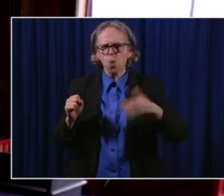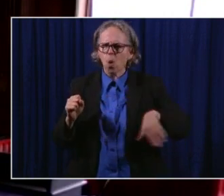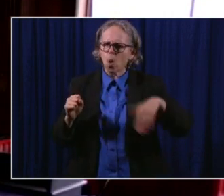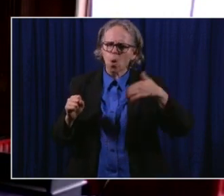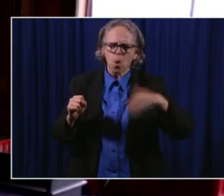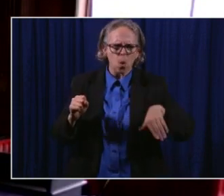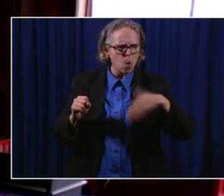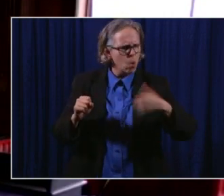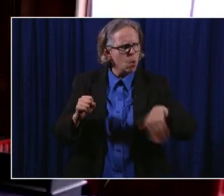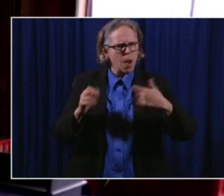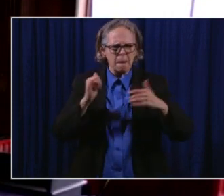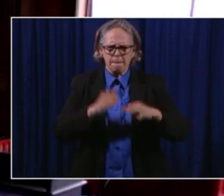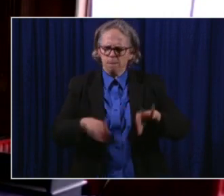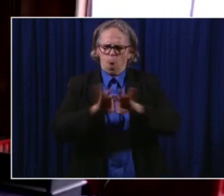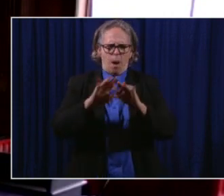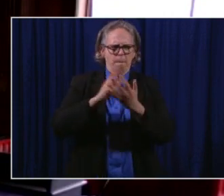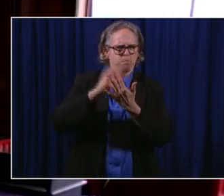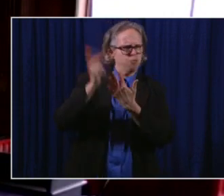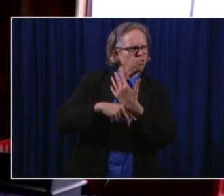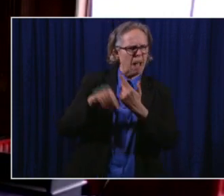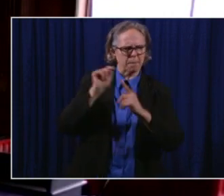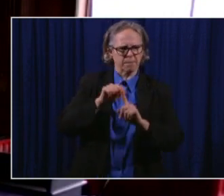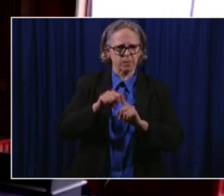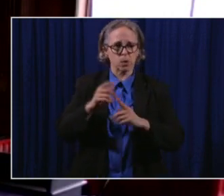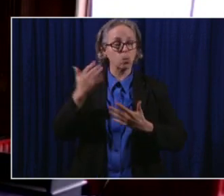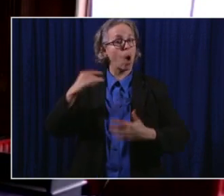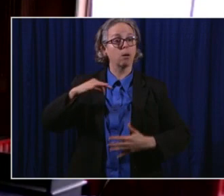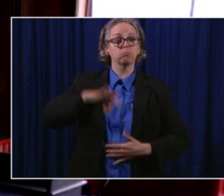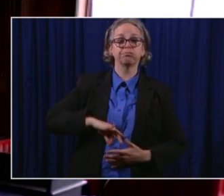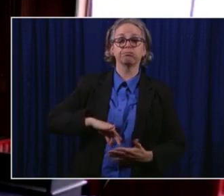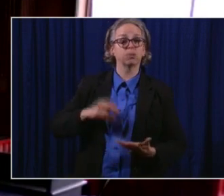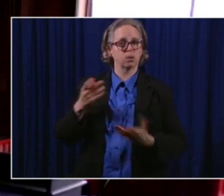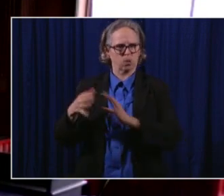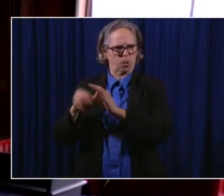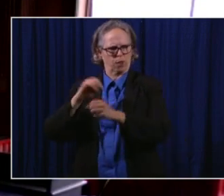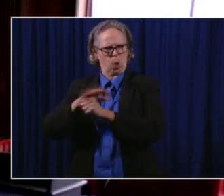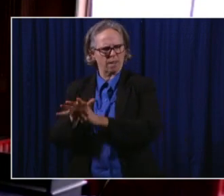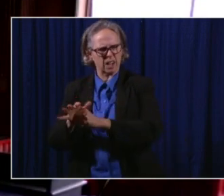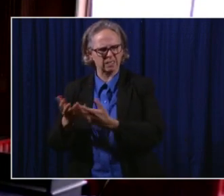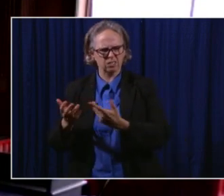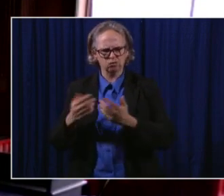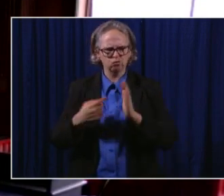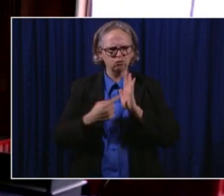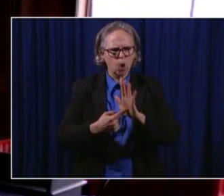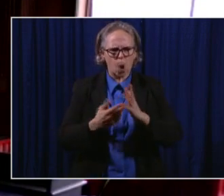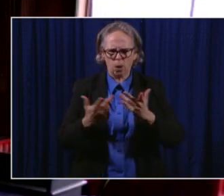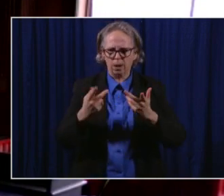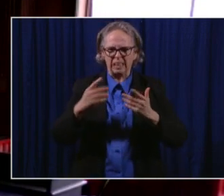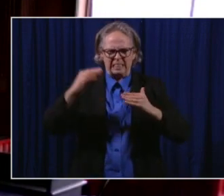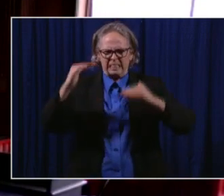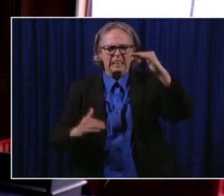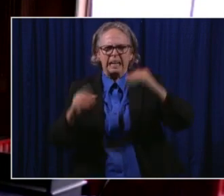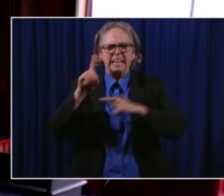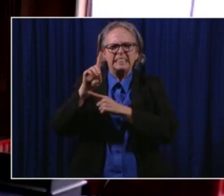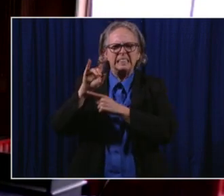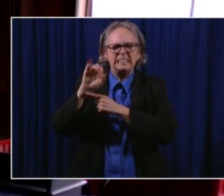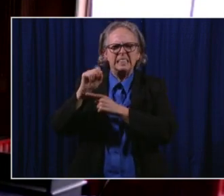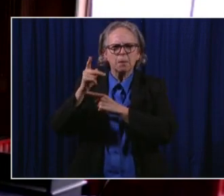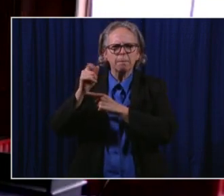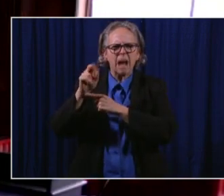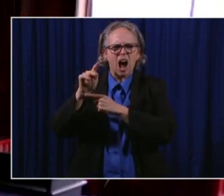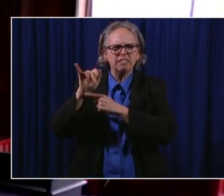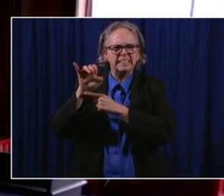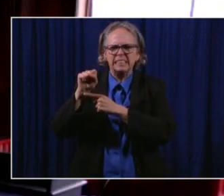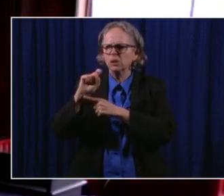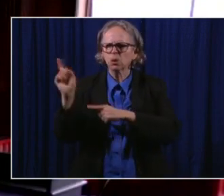really looking at the disparities in our health care system. And one of those things for Youngstown City Schools is we don't have any pediatricians within our city limits to